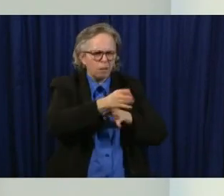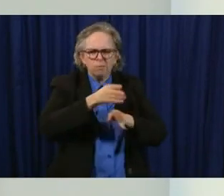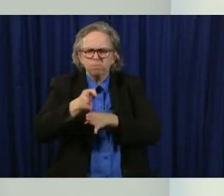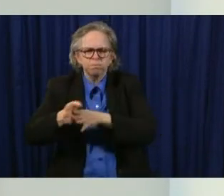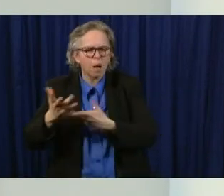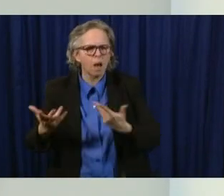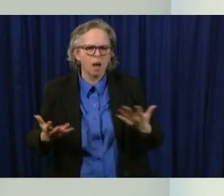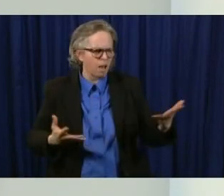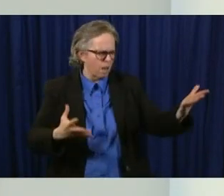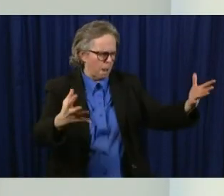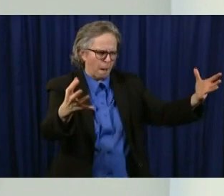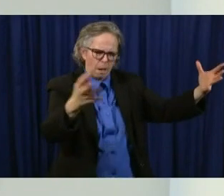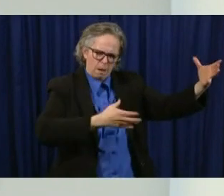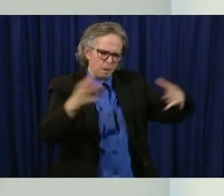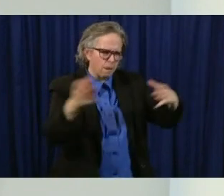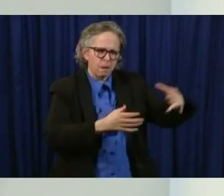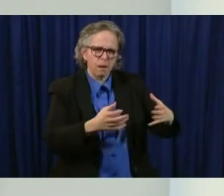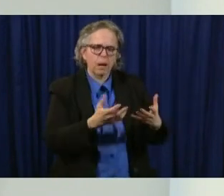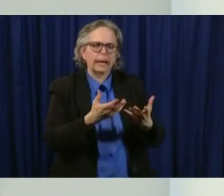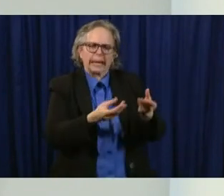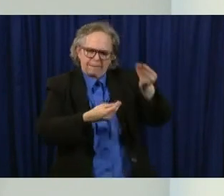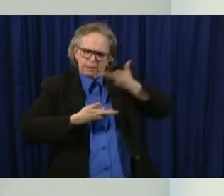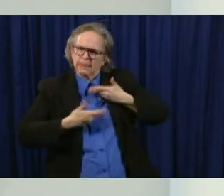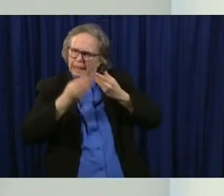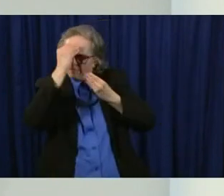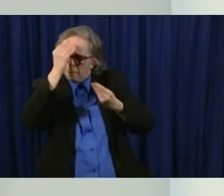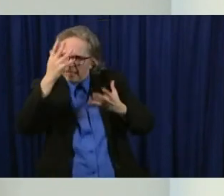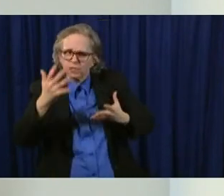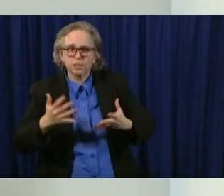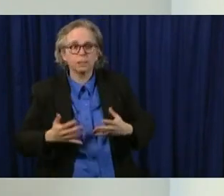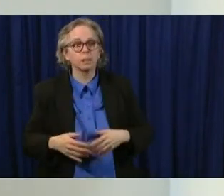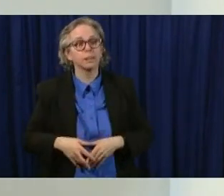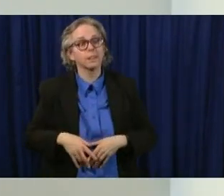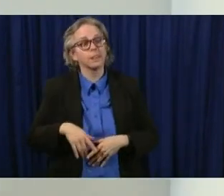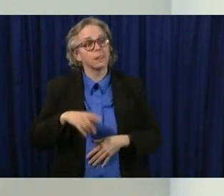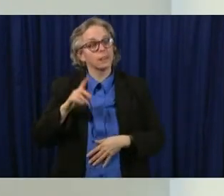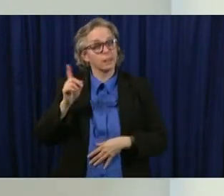and uh the barbers and the cosmetology